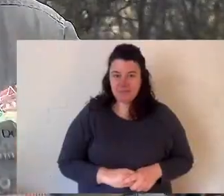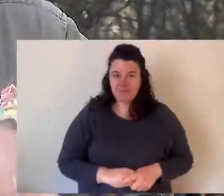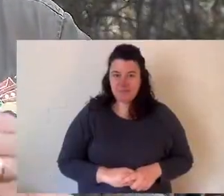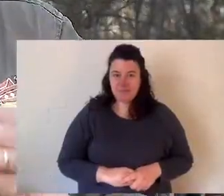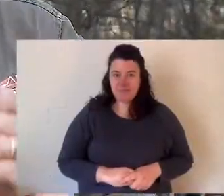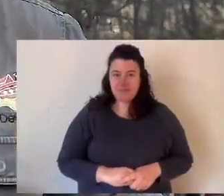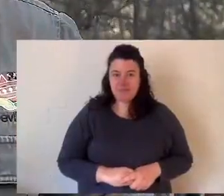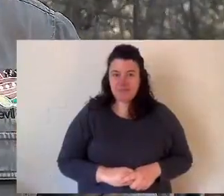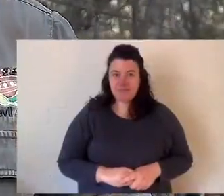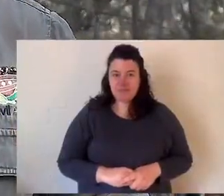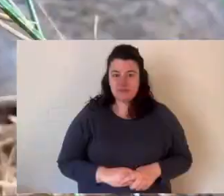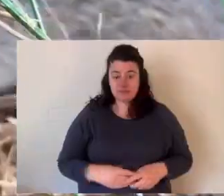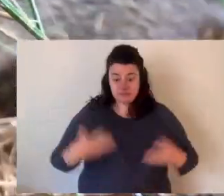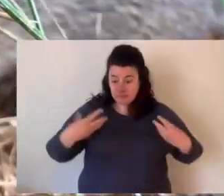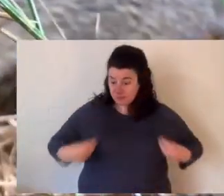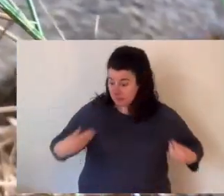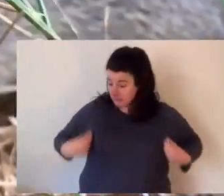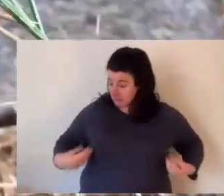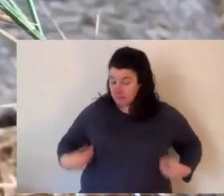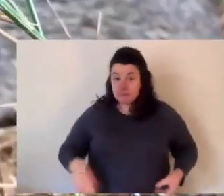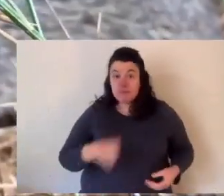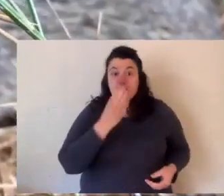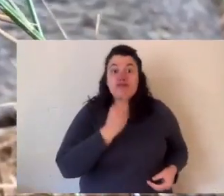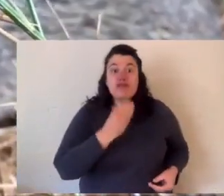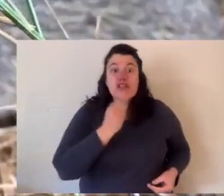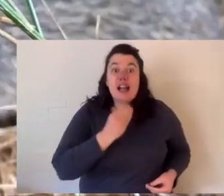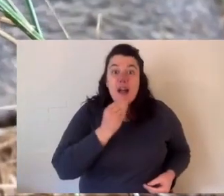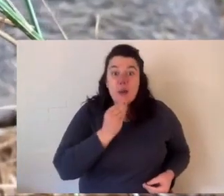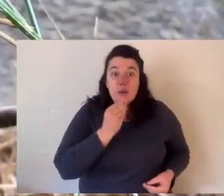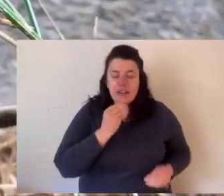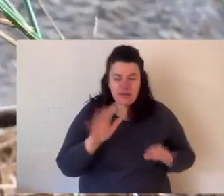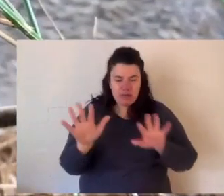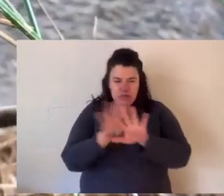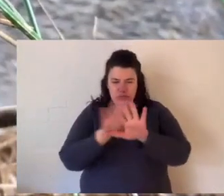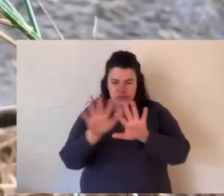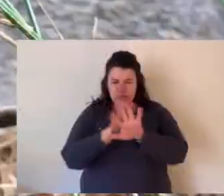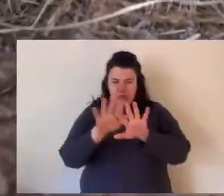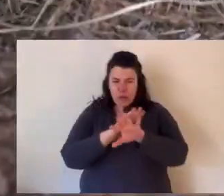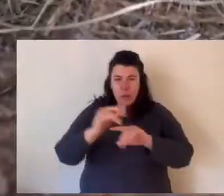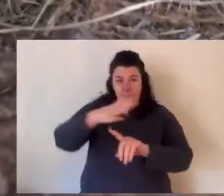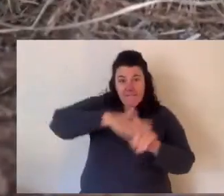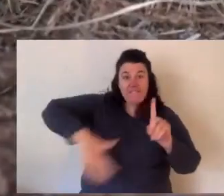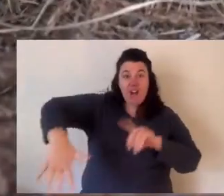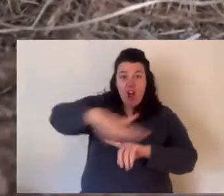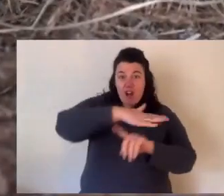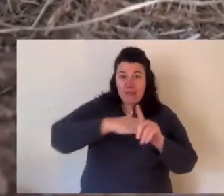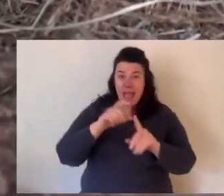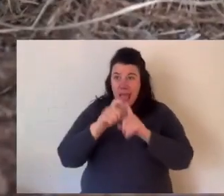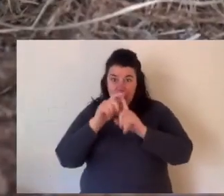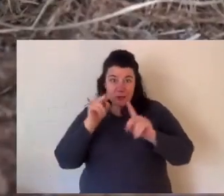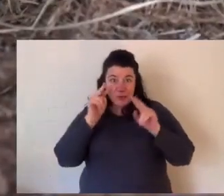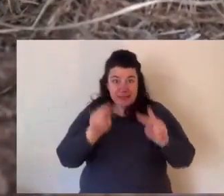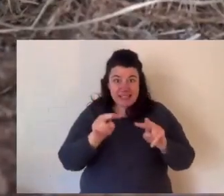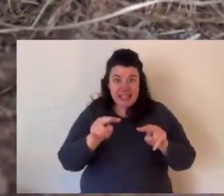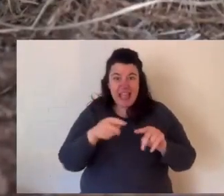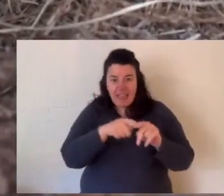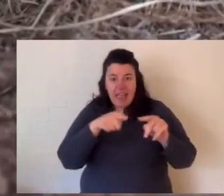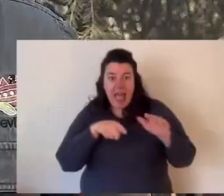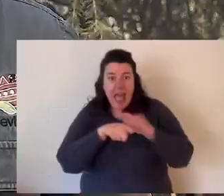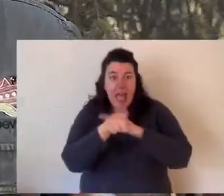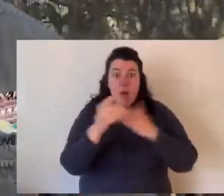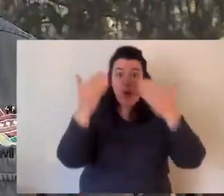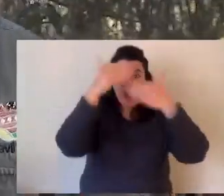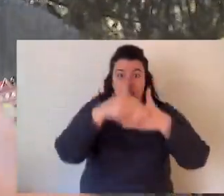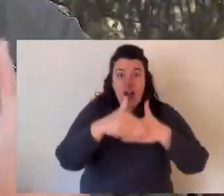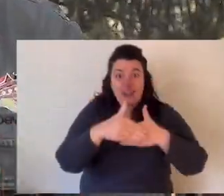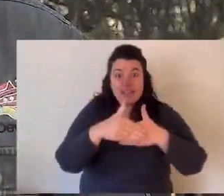hearing. A really good sense of hearing. They utilize a really basic camouflage. Their body is brown, fawn, and it blends in with the environment.